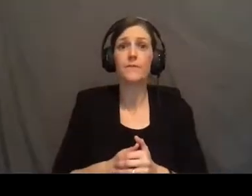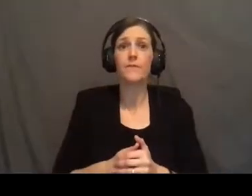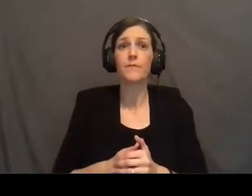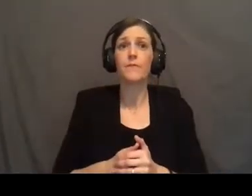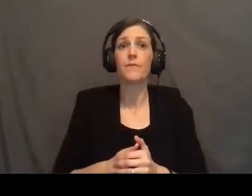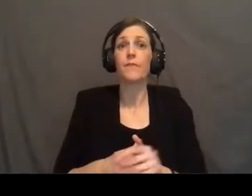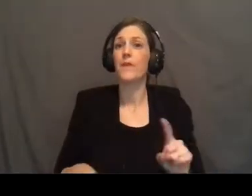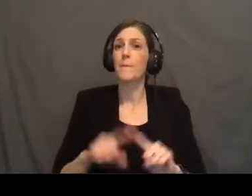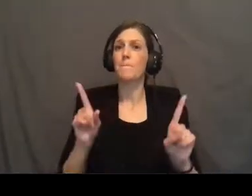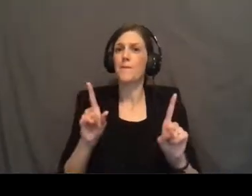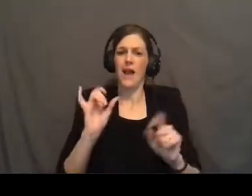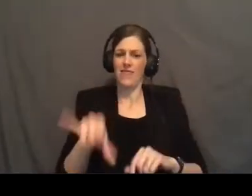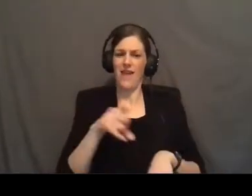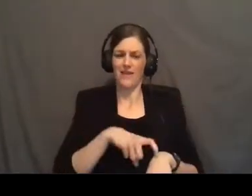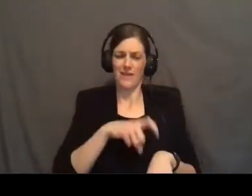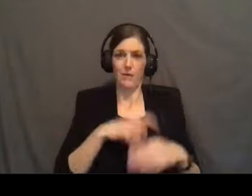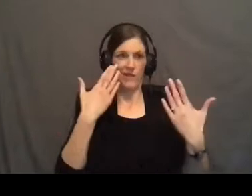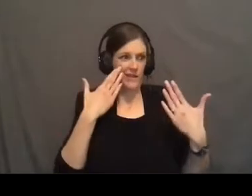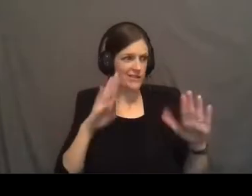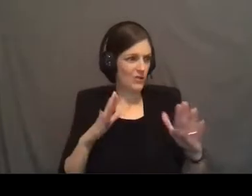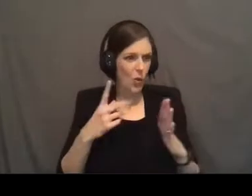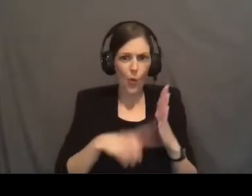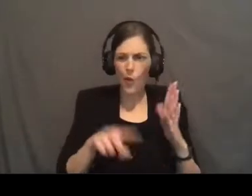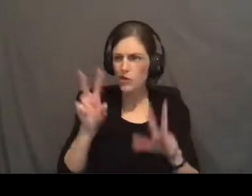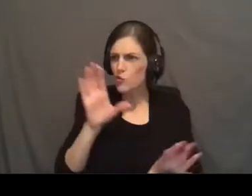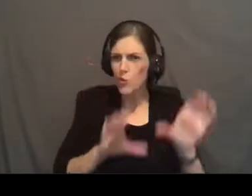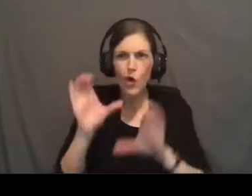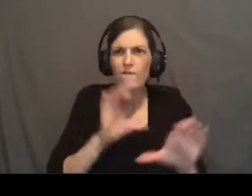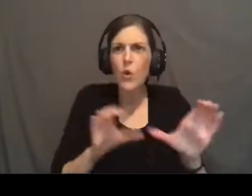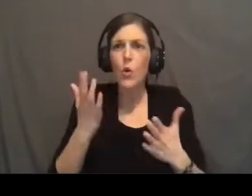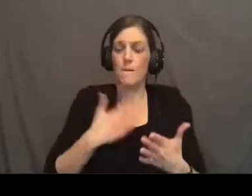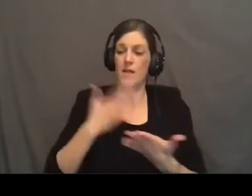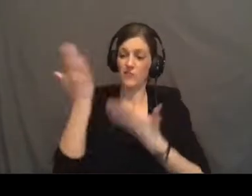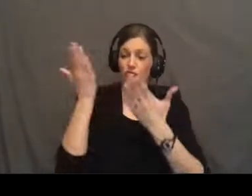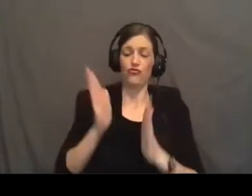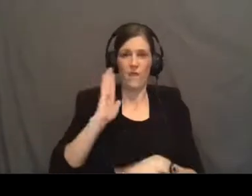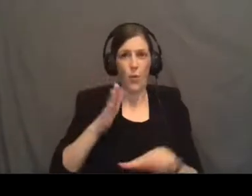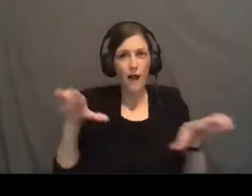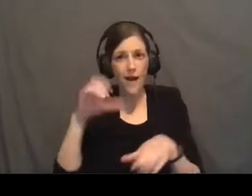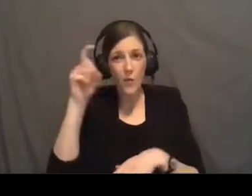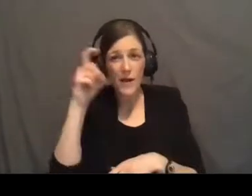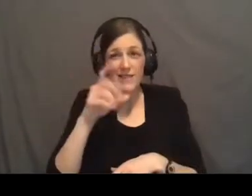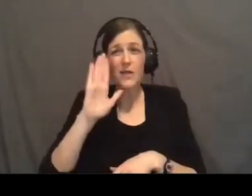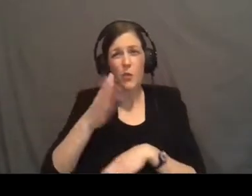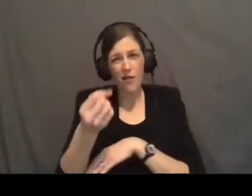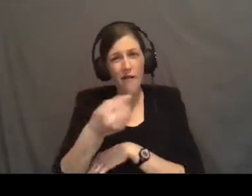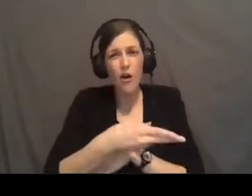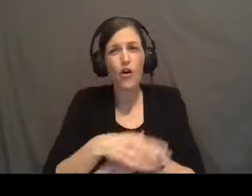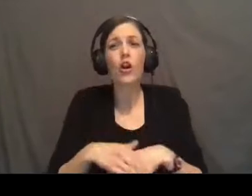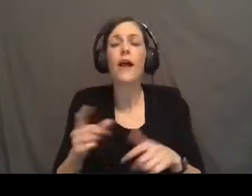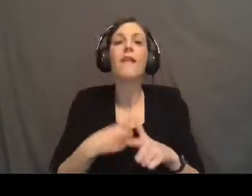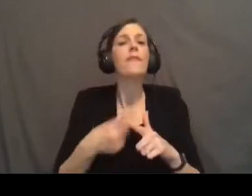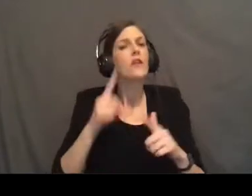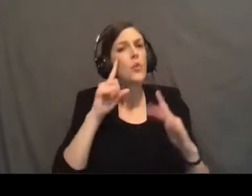But at present time, they didn't know what to look for. My servant will act wisely. He will conquer. And then you would